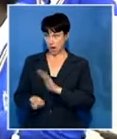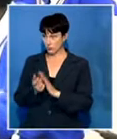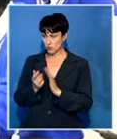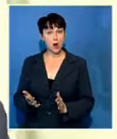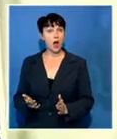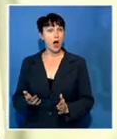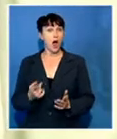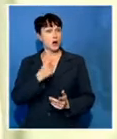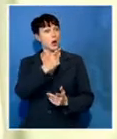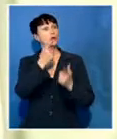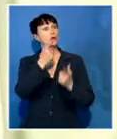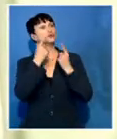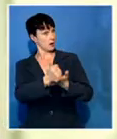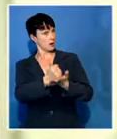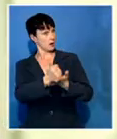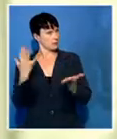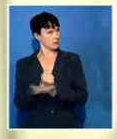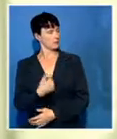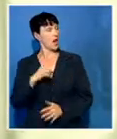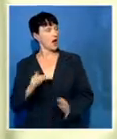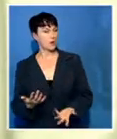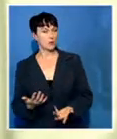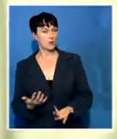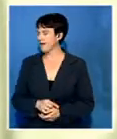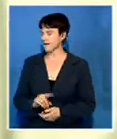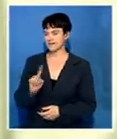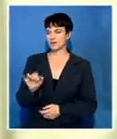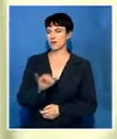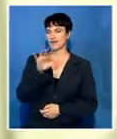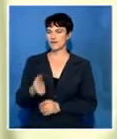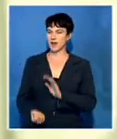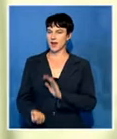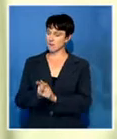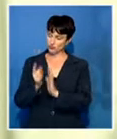safe rescue? Such an incident will never happen in South Africa. No.